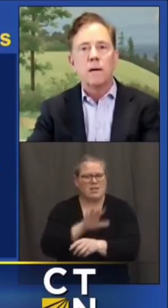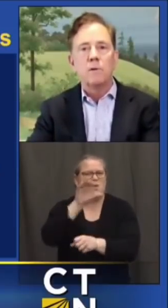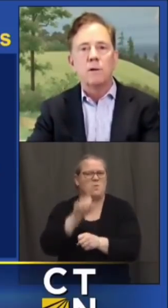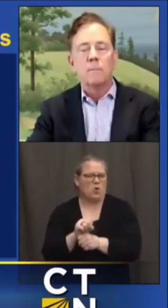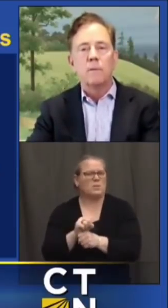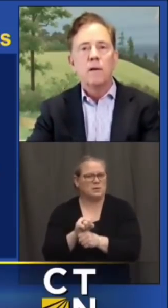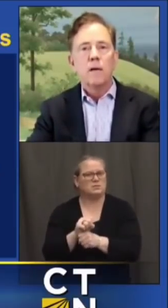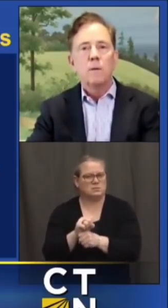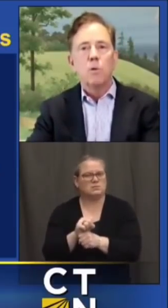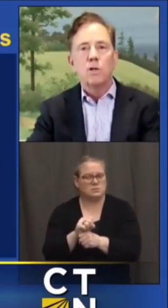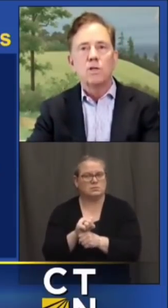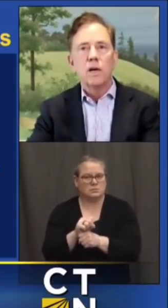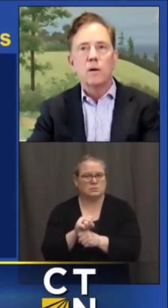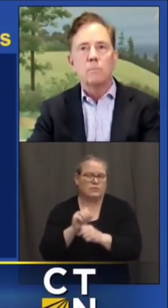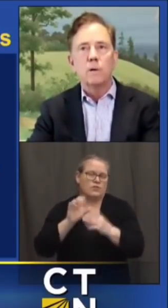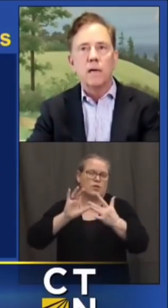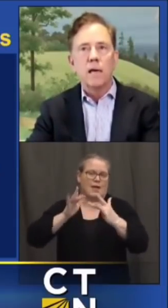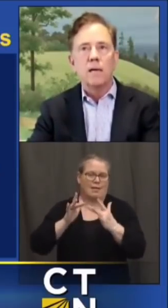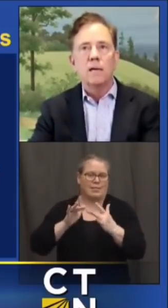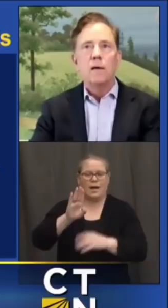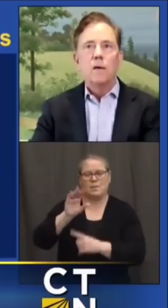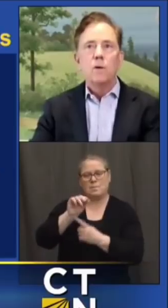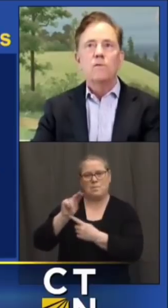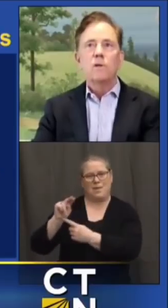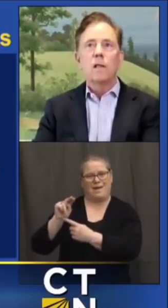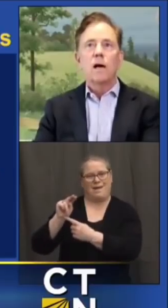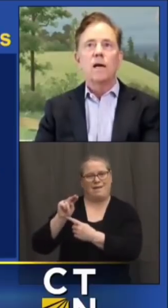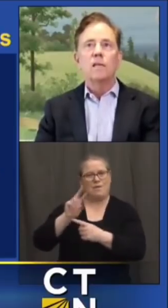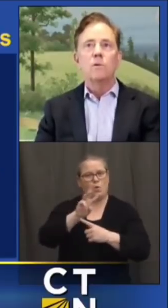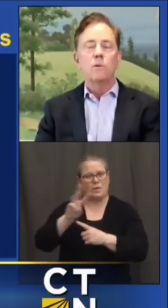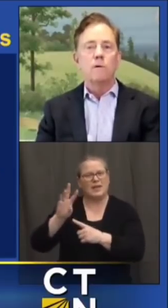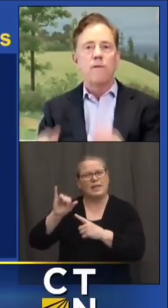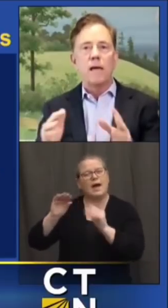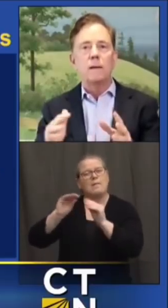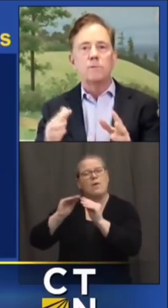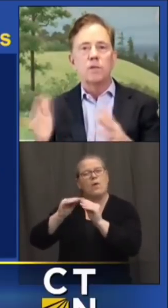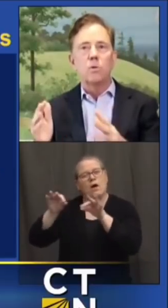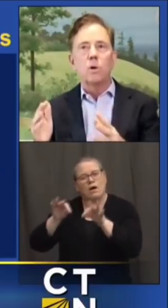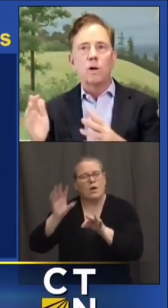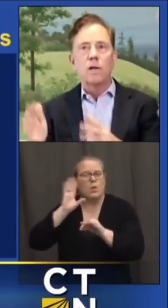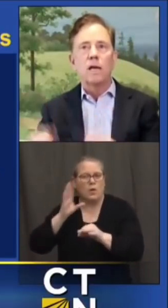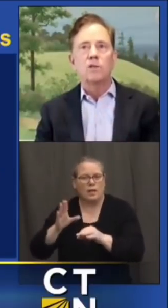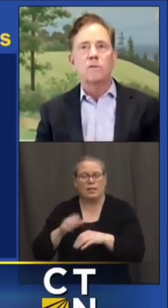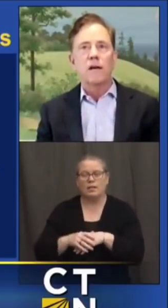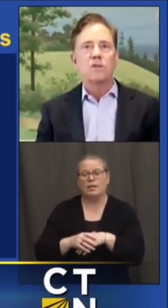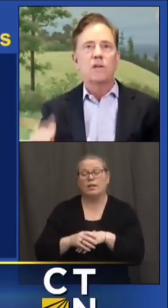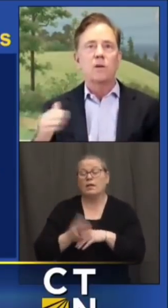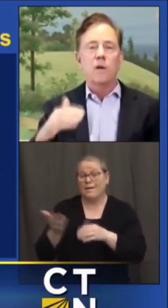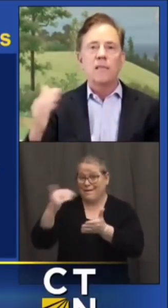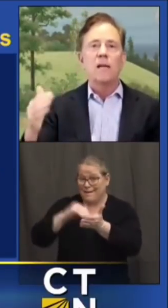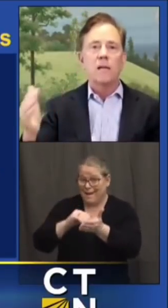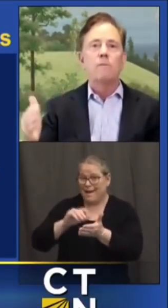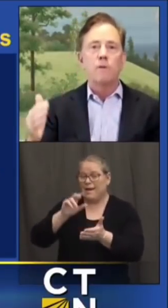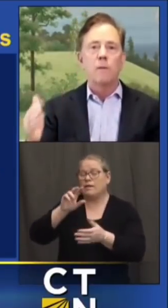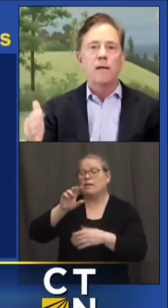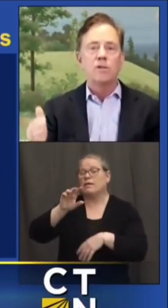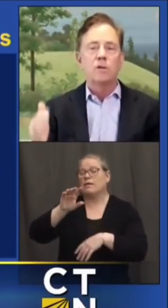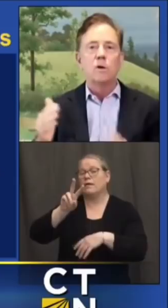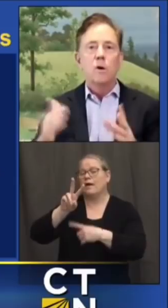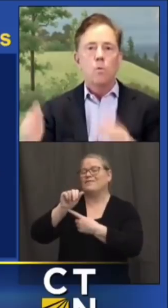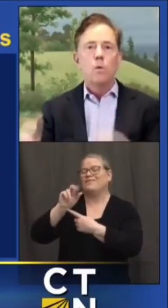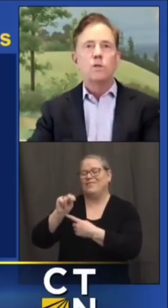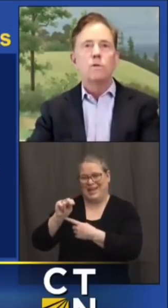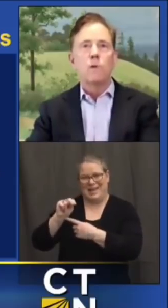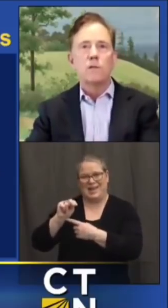you about um in more detail but again you have to log into a vans in order to get your vaccine you'll get that information